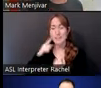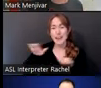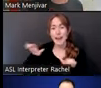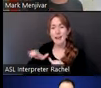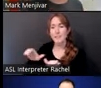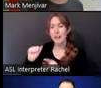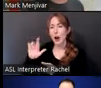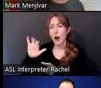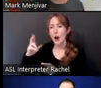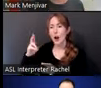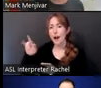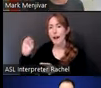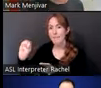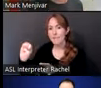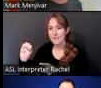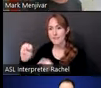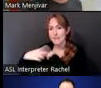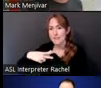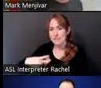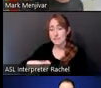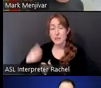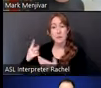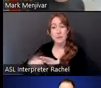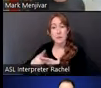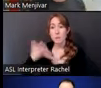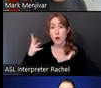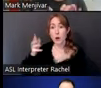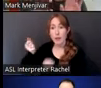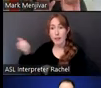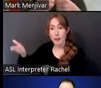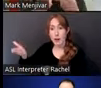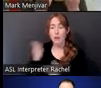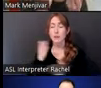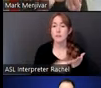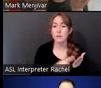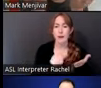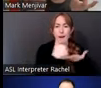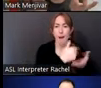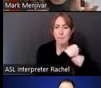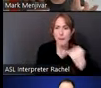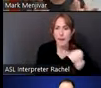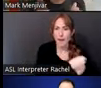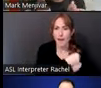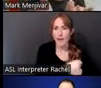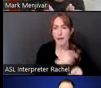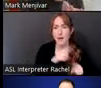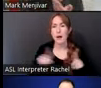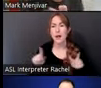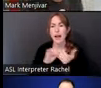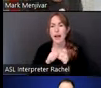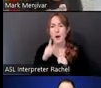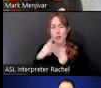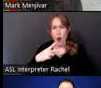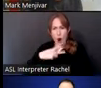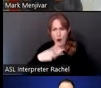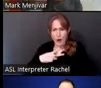those archives are being made in creation with communities. And I often think about, right, this idea of like, how do you turn an archive inside out, right? Instead of